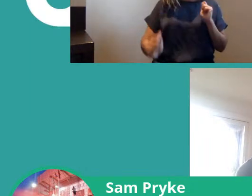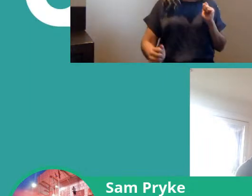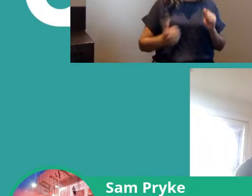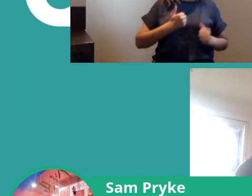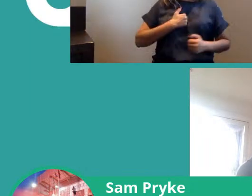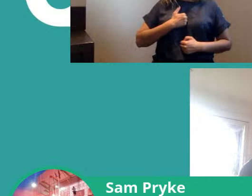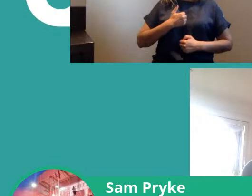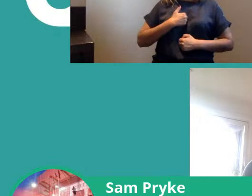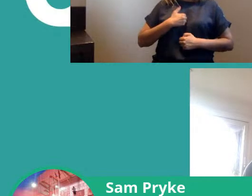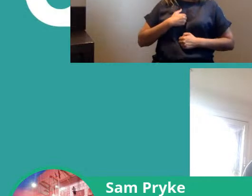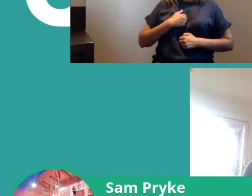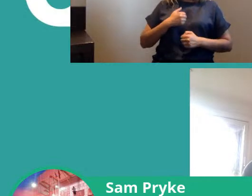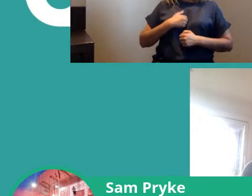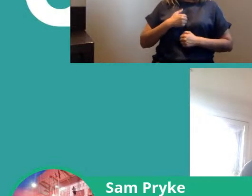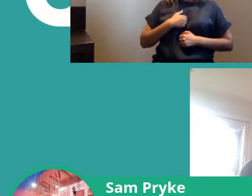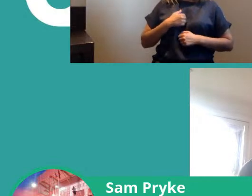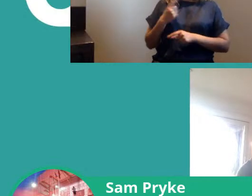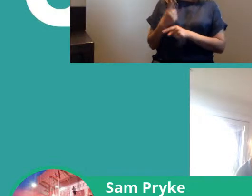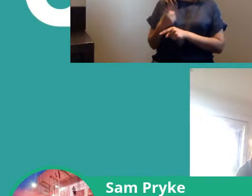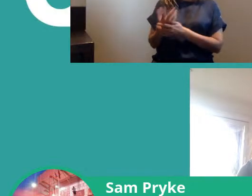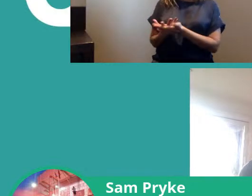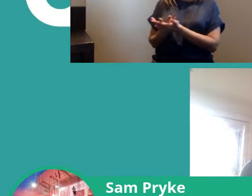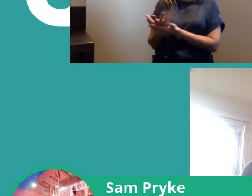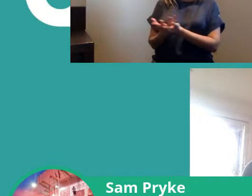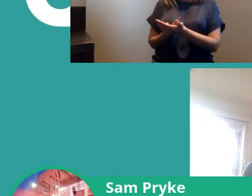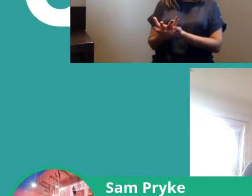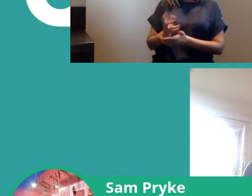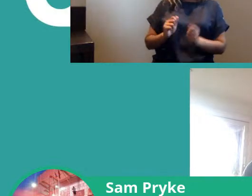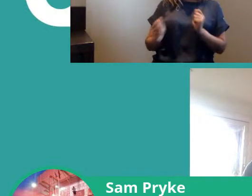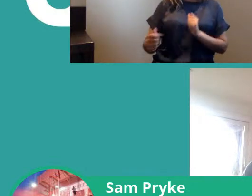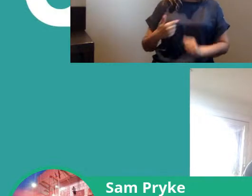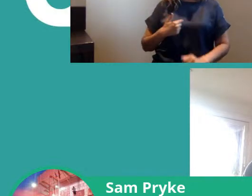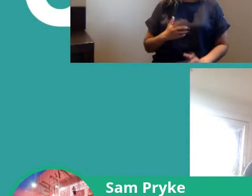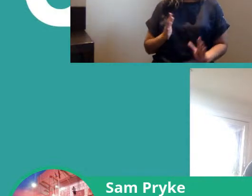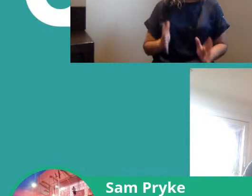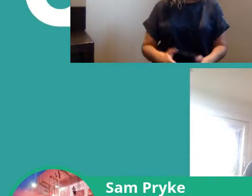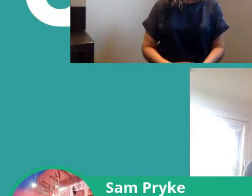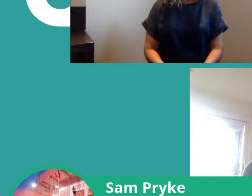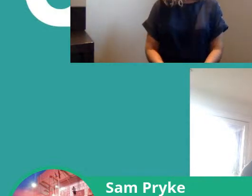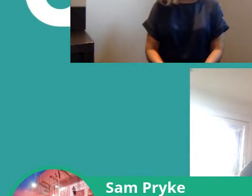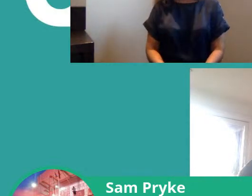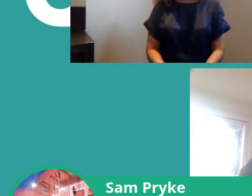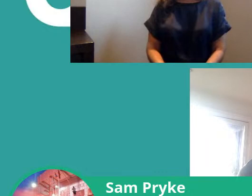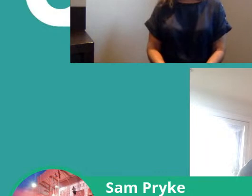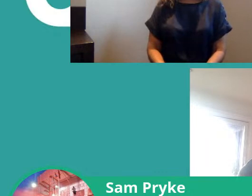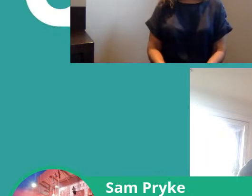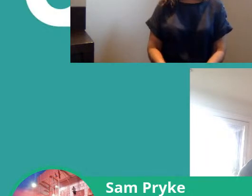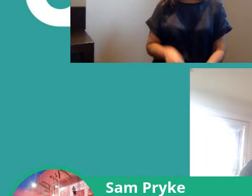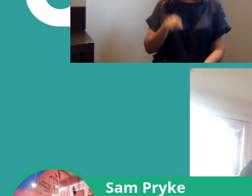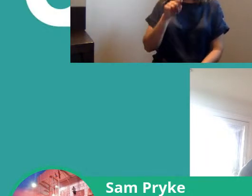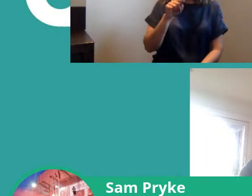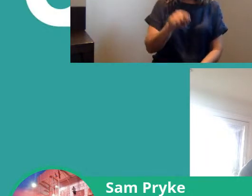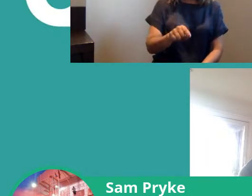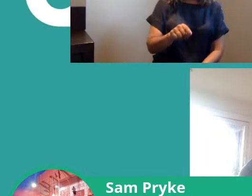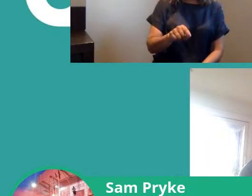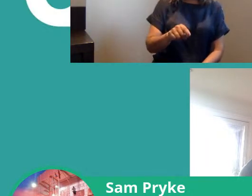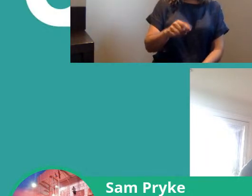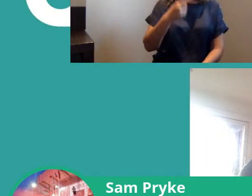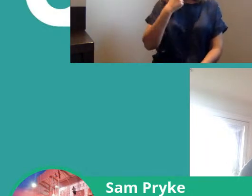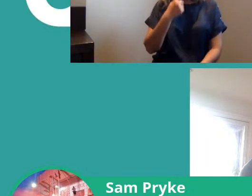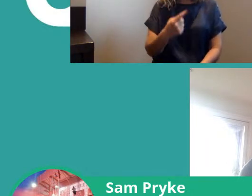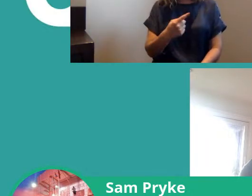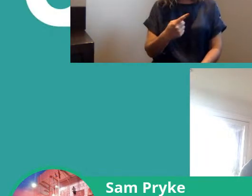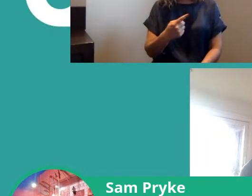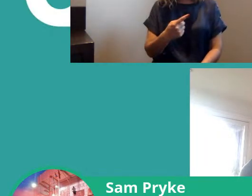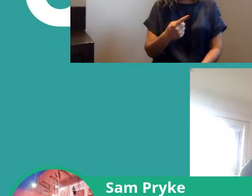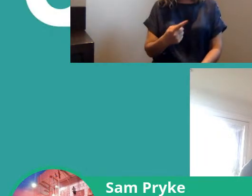speak to members not that I've been doing it for very long before um but just that alone I